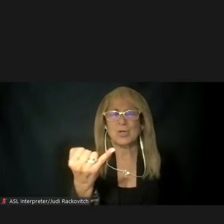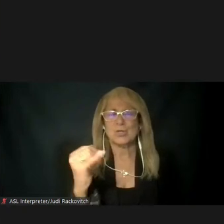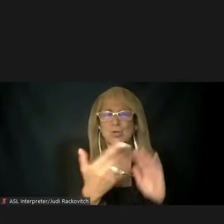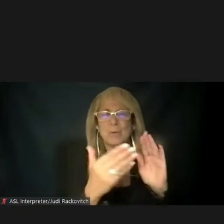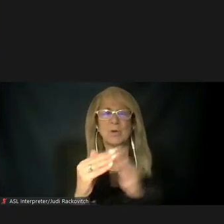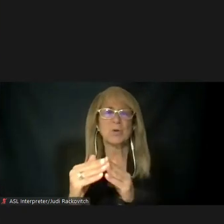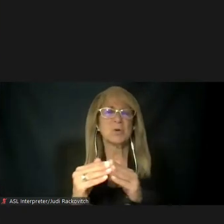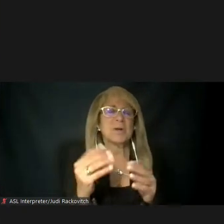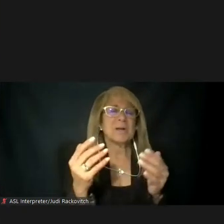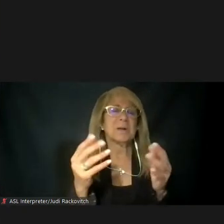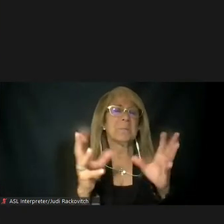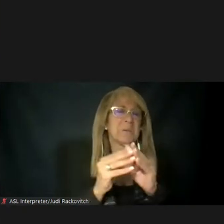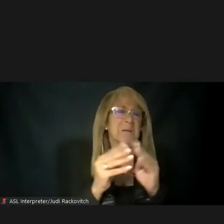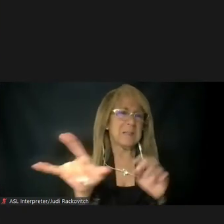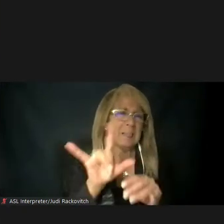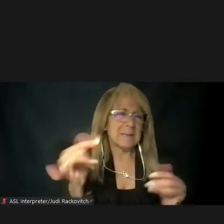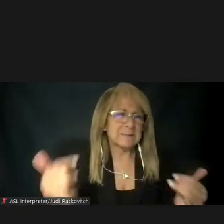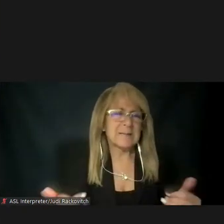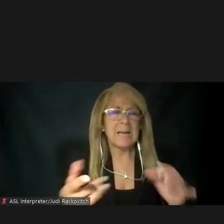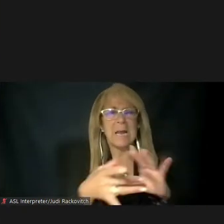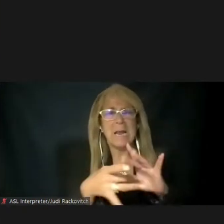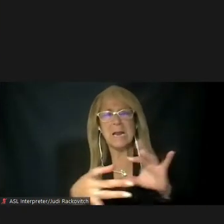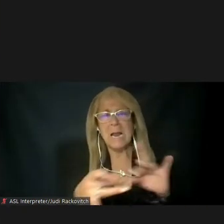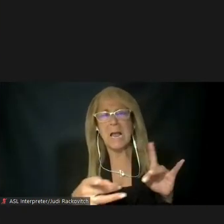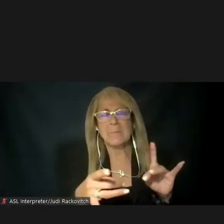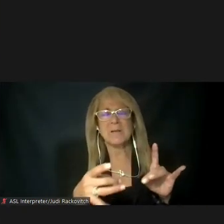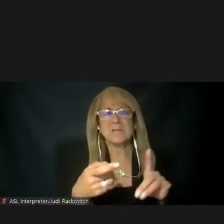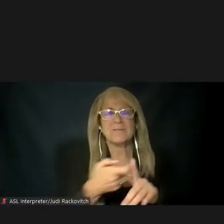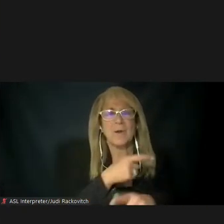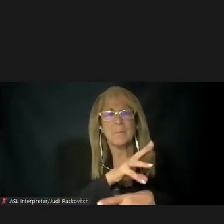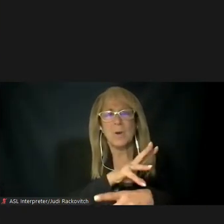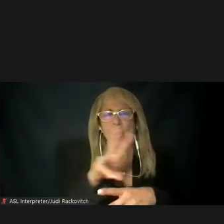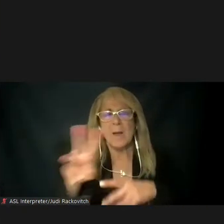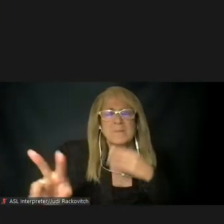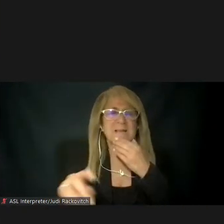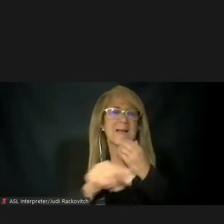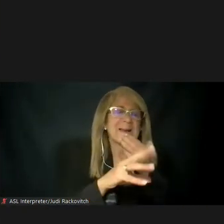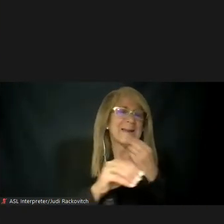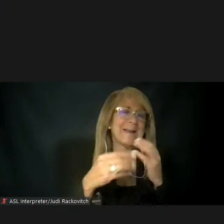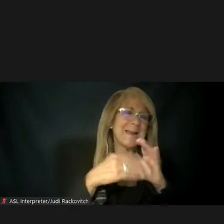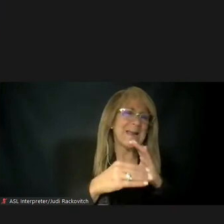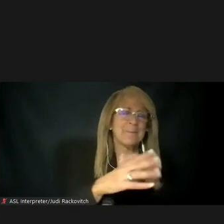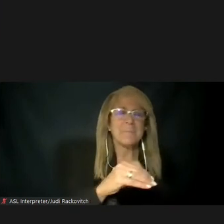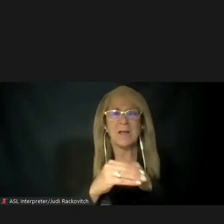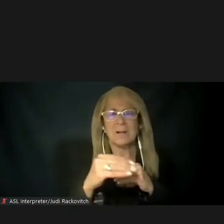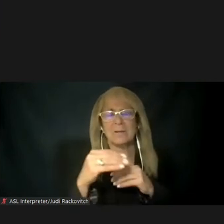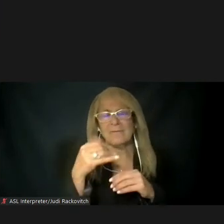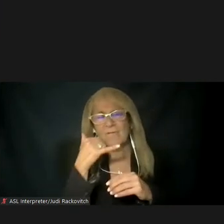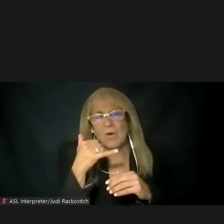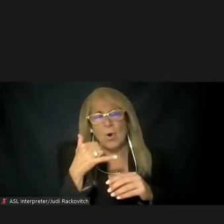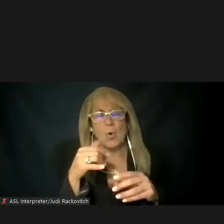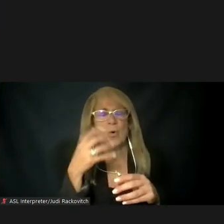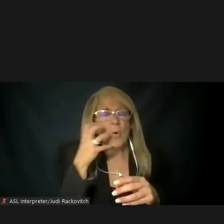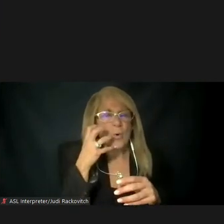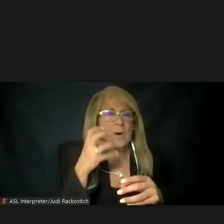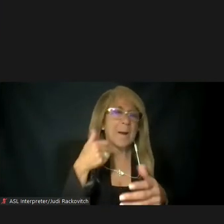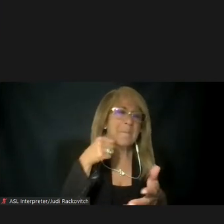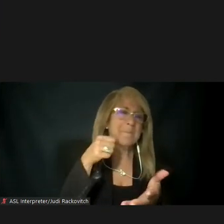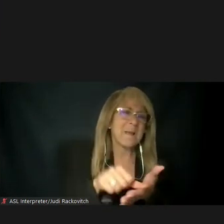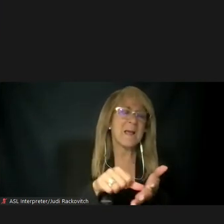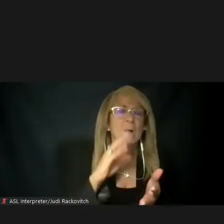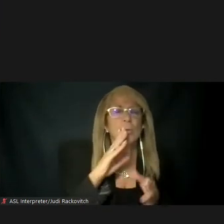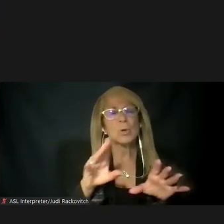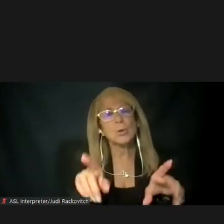meetings like today, reviewing comments submitted on our website, from email, by phone, and by mail, we'll be doing two other things to